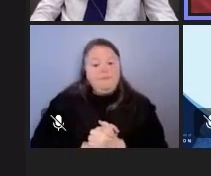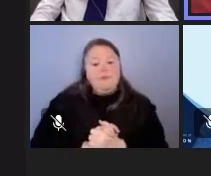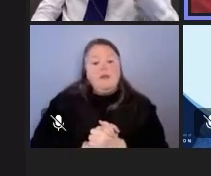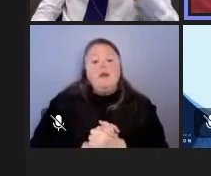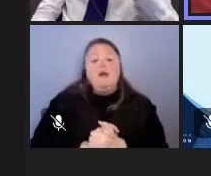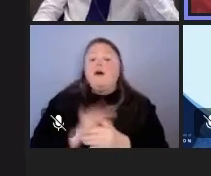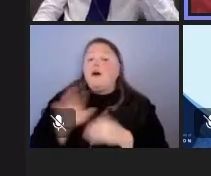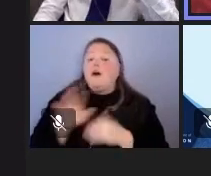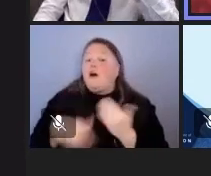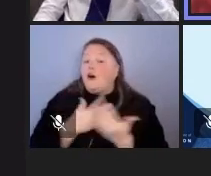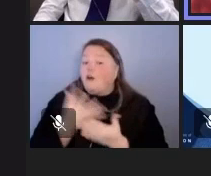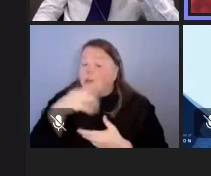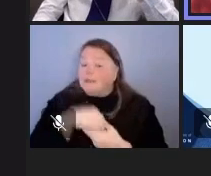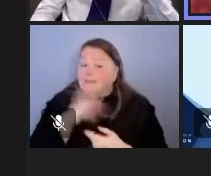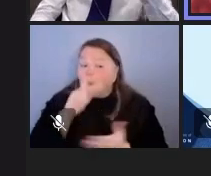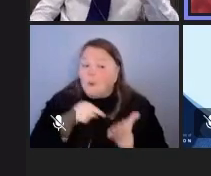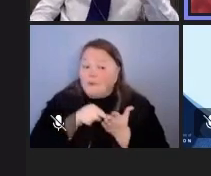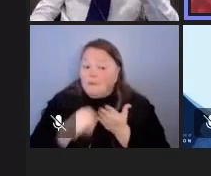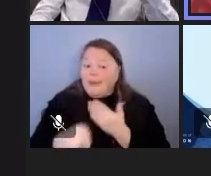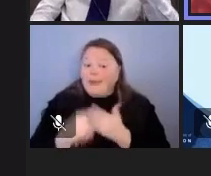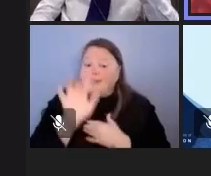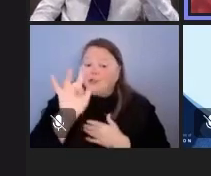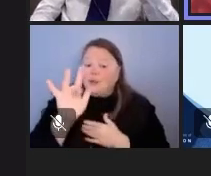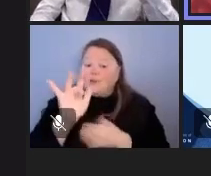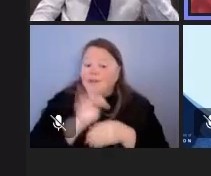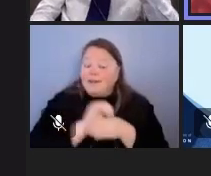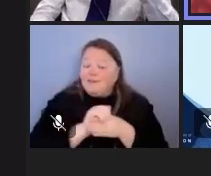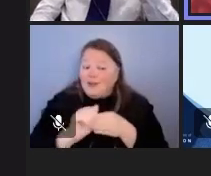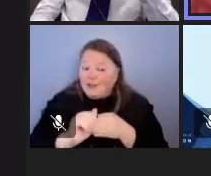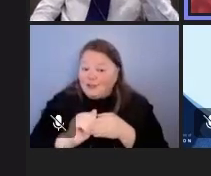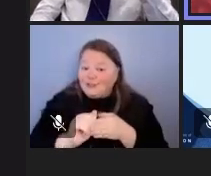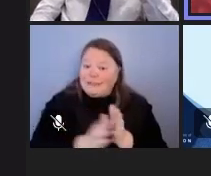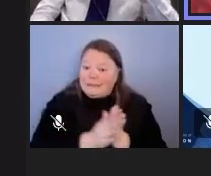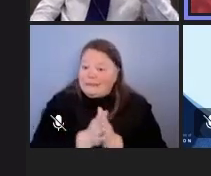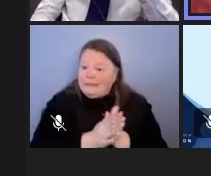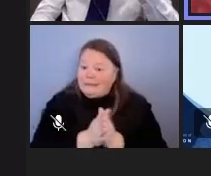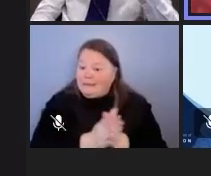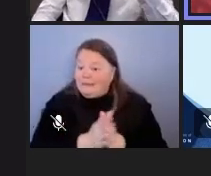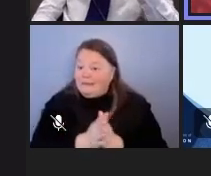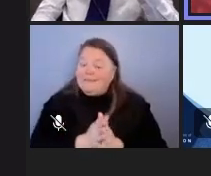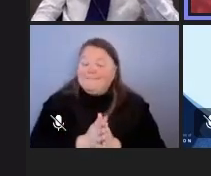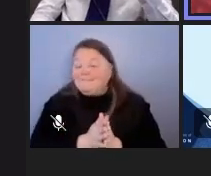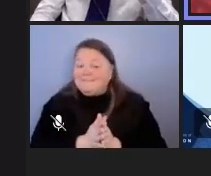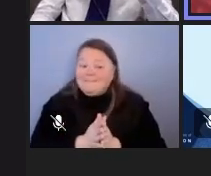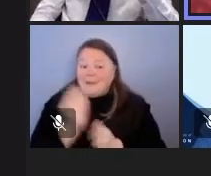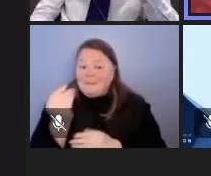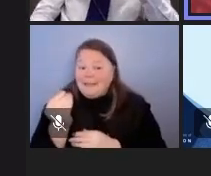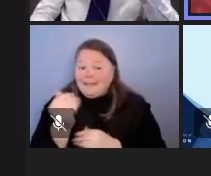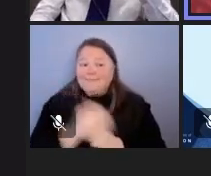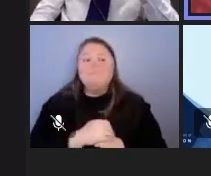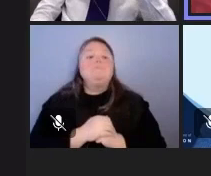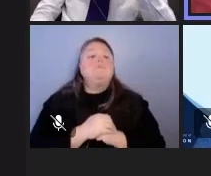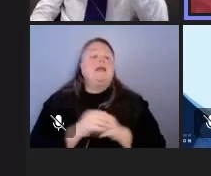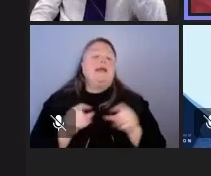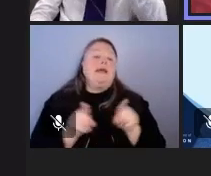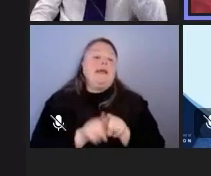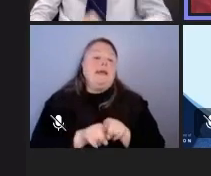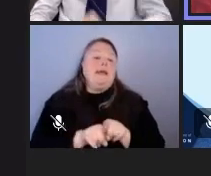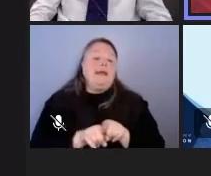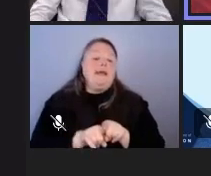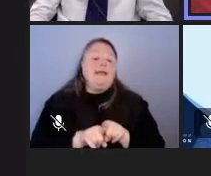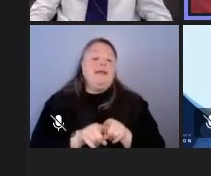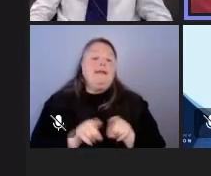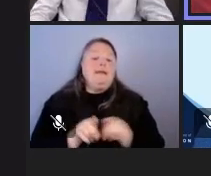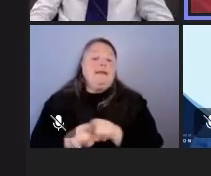all participants will be compensated 25 for their involvement so a little incentive there for you to consider and um we